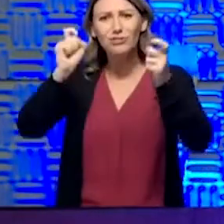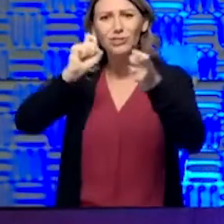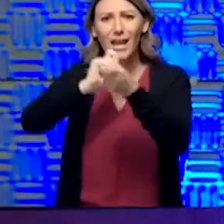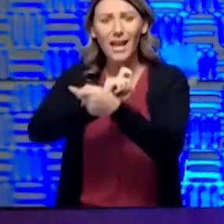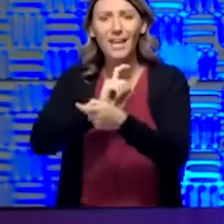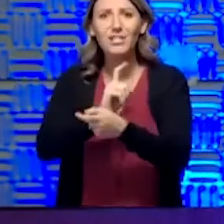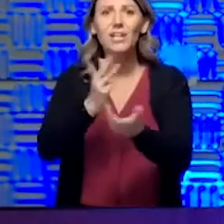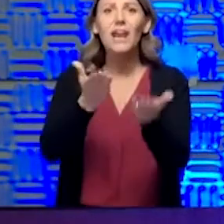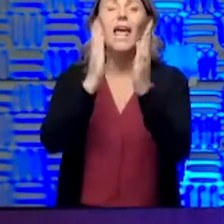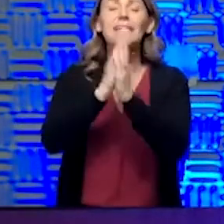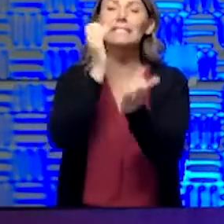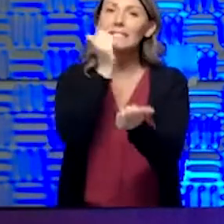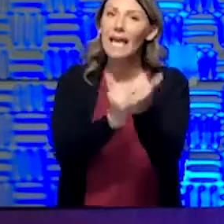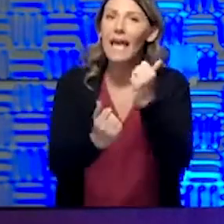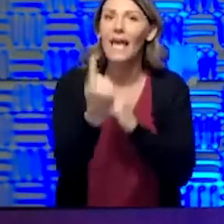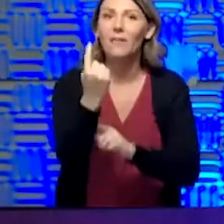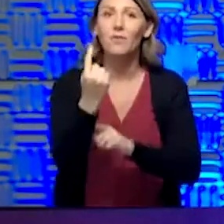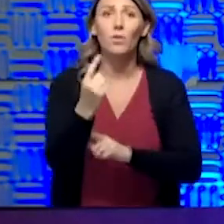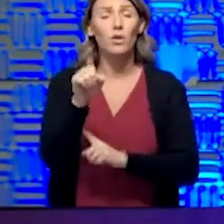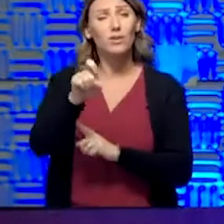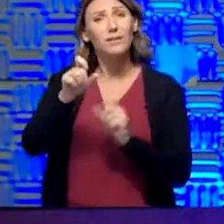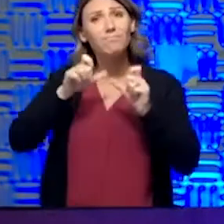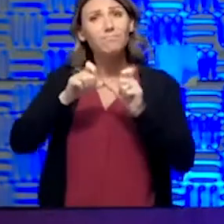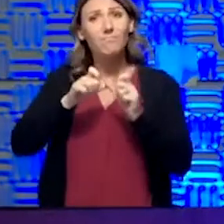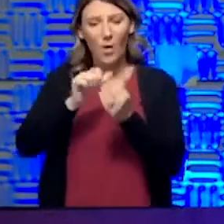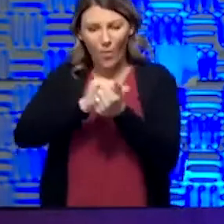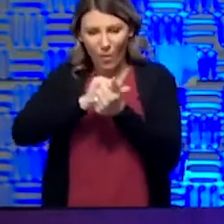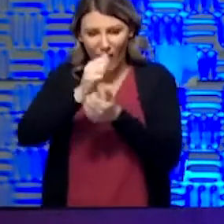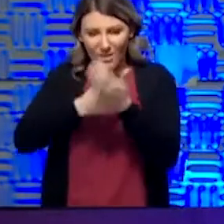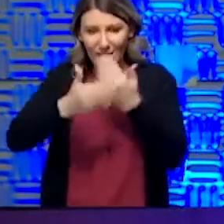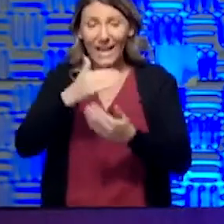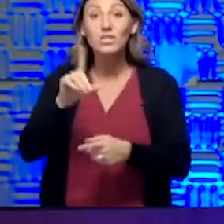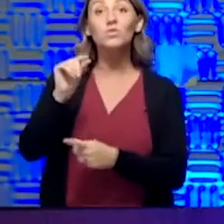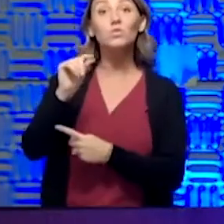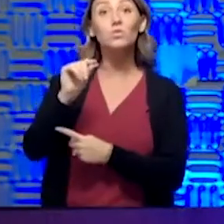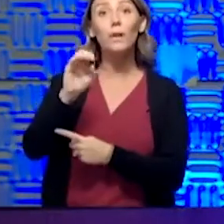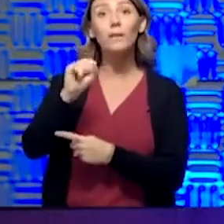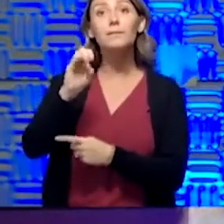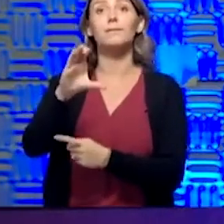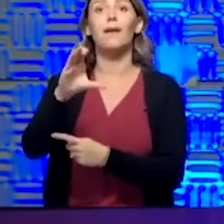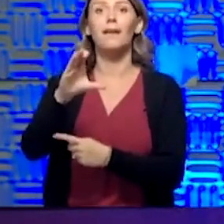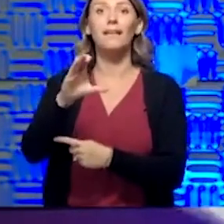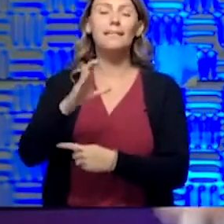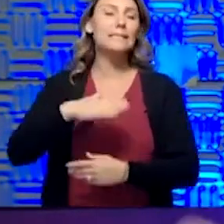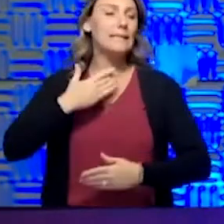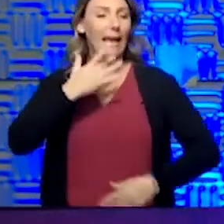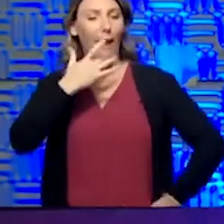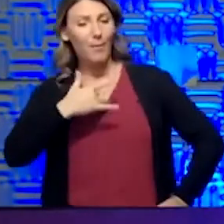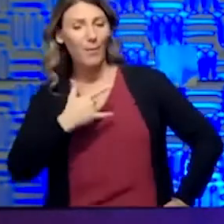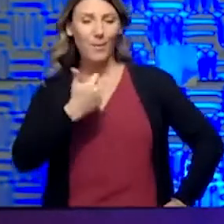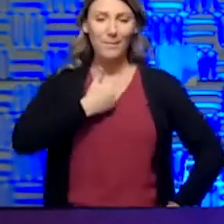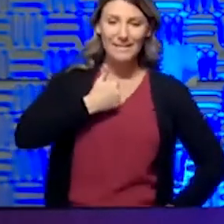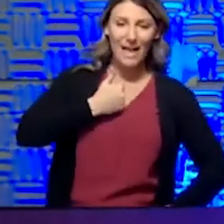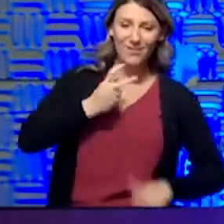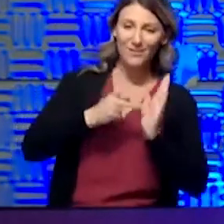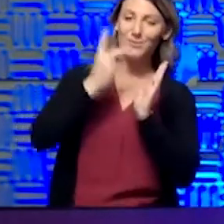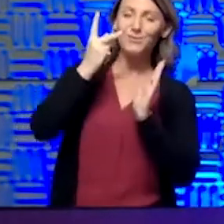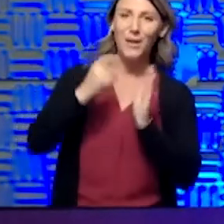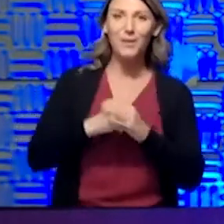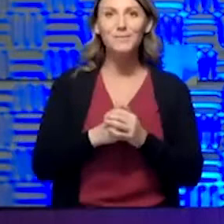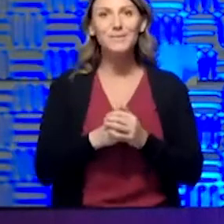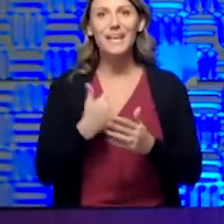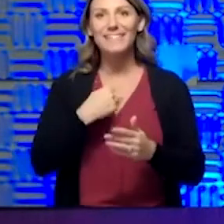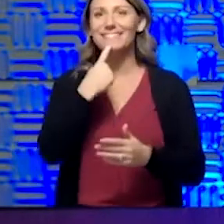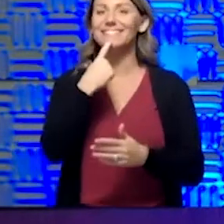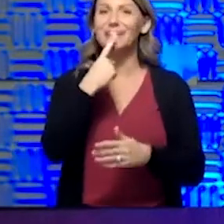everybody to do that. You have to wash your hands, and it's got to be that 20-second thing. You know, you could sing happy birthday to yourself twice. I said a long time